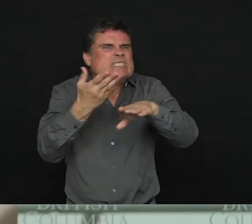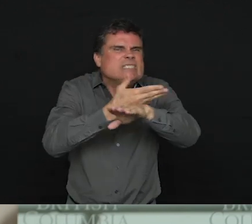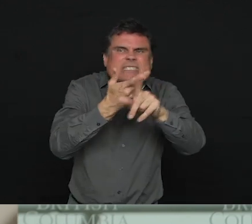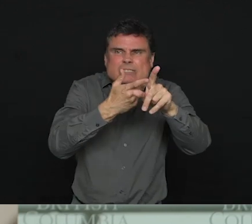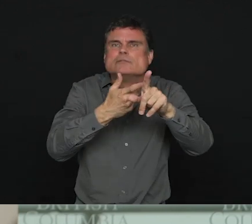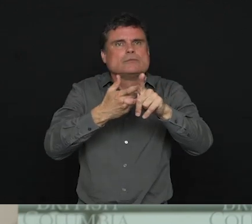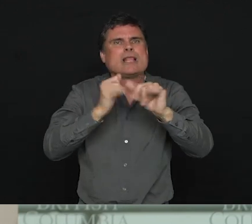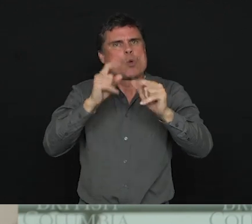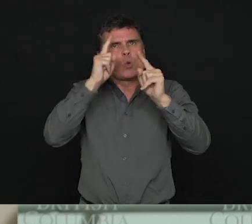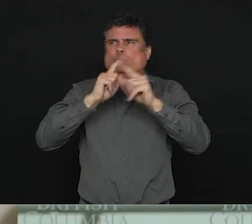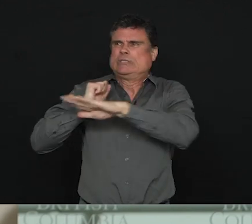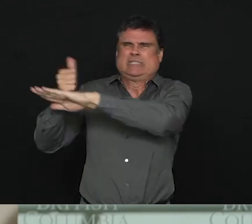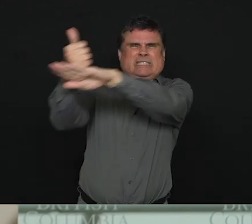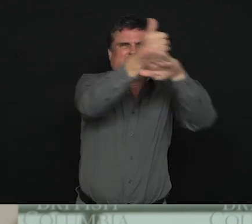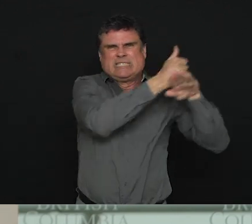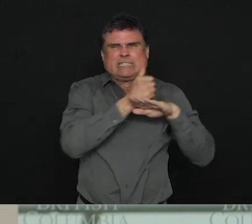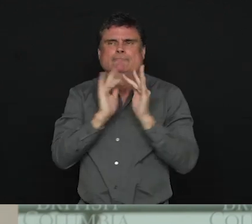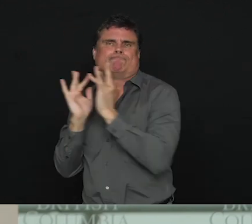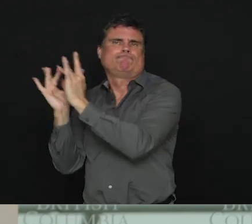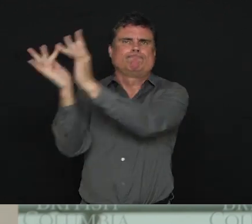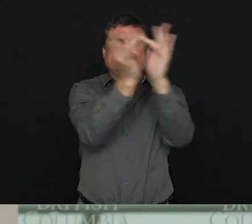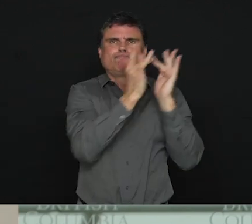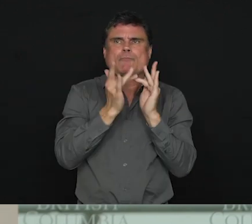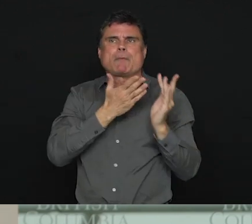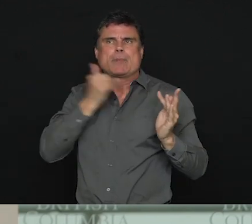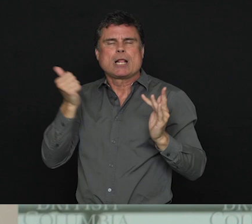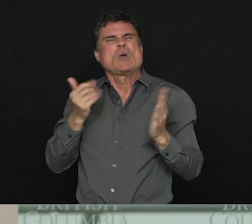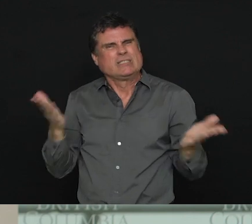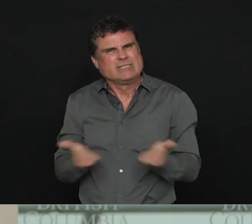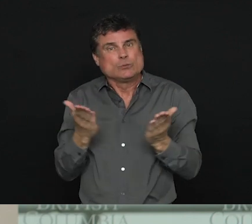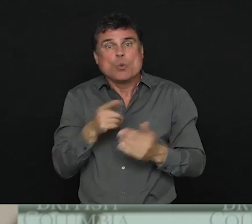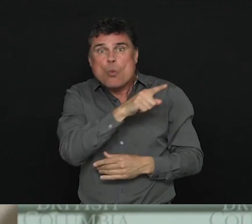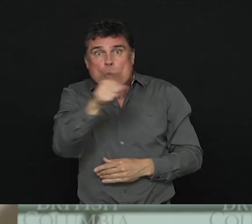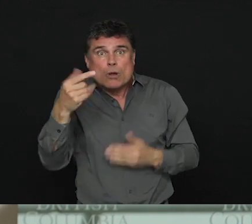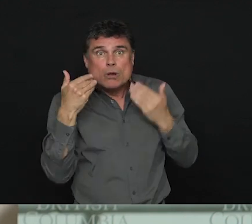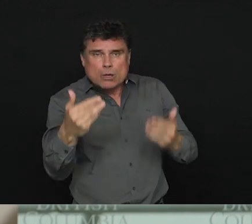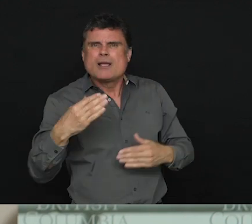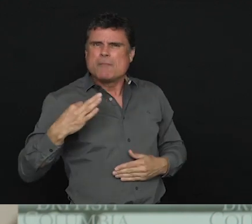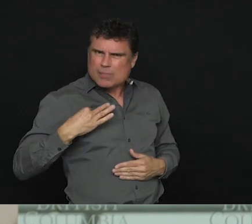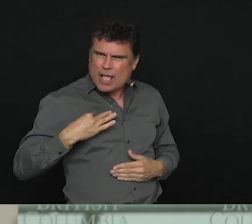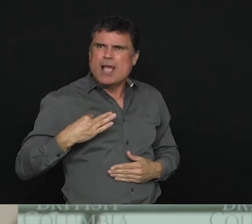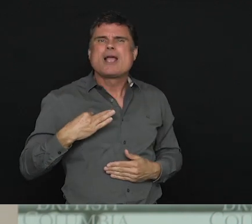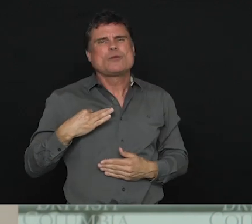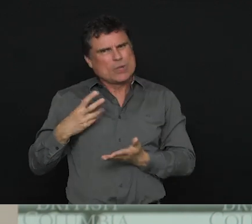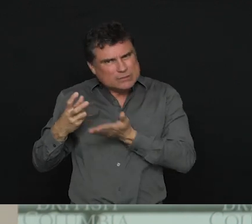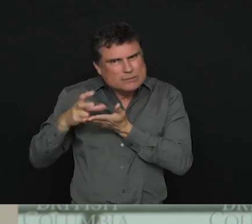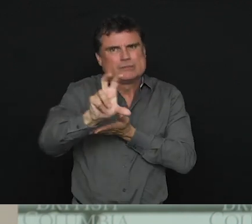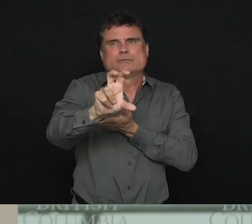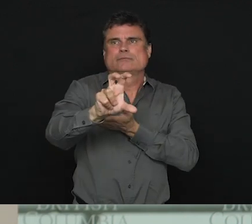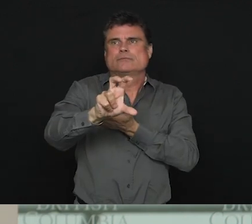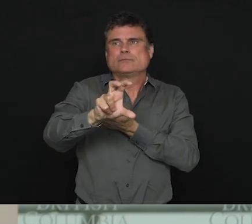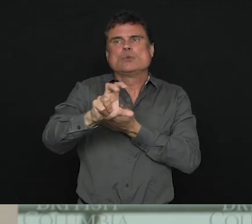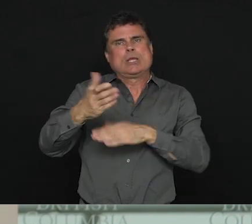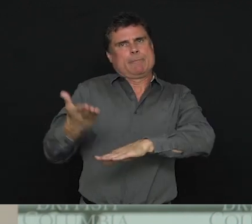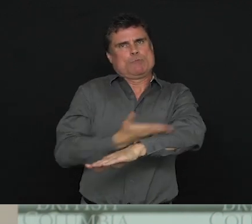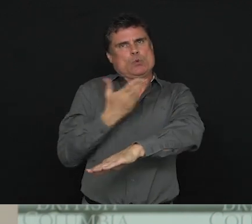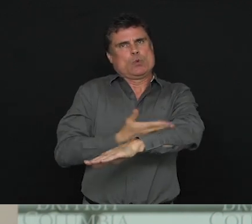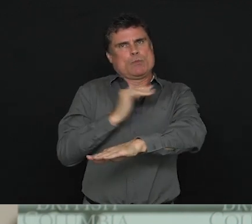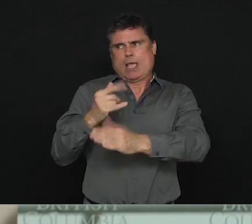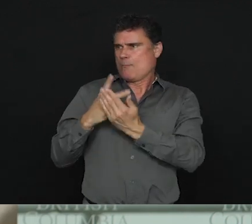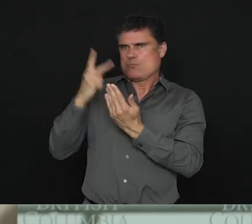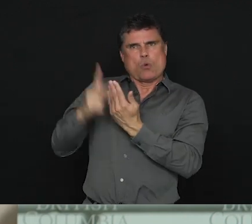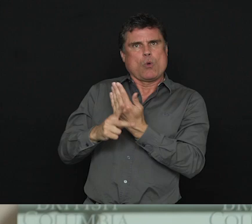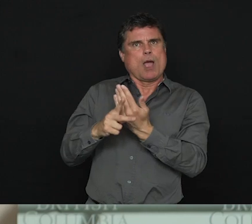This new intake complements the existing Connecting British Columbia program, and it draws from the 50,000, sorry, 50 million